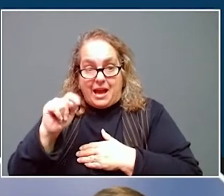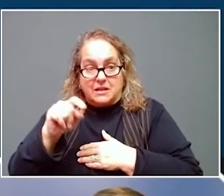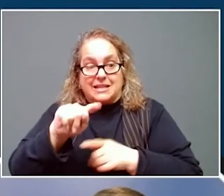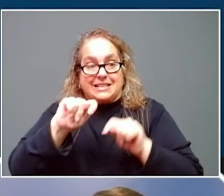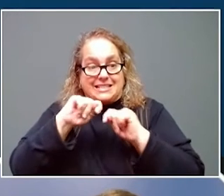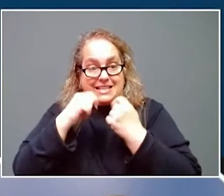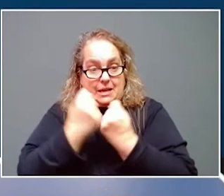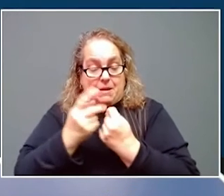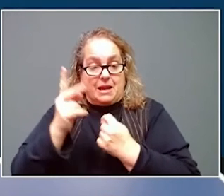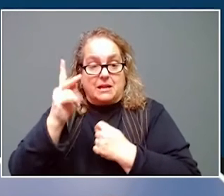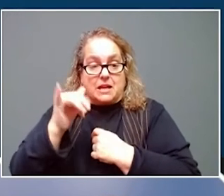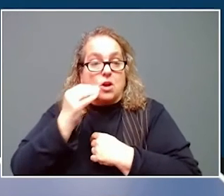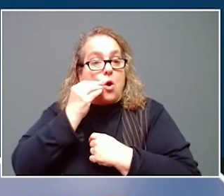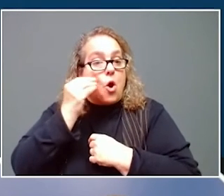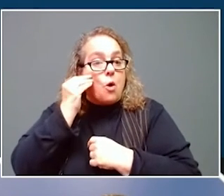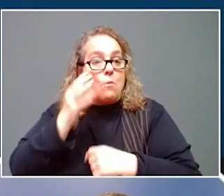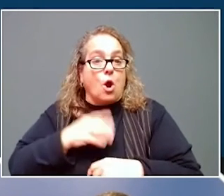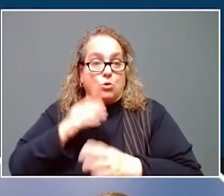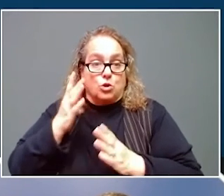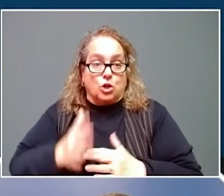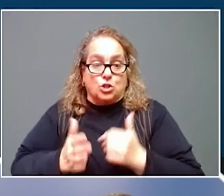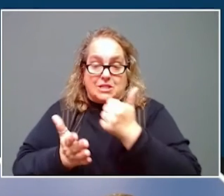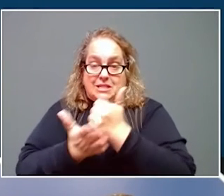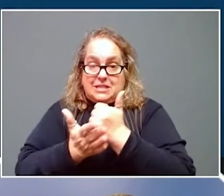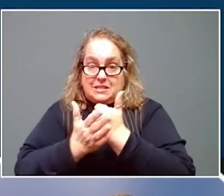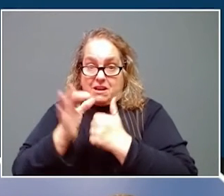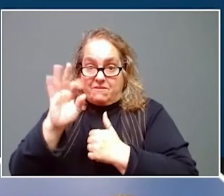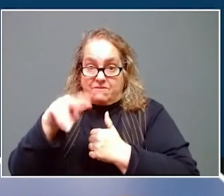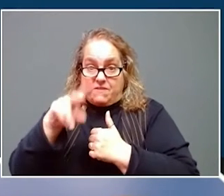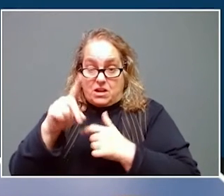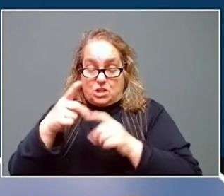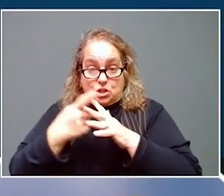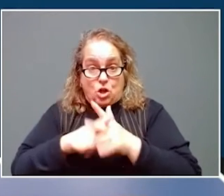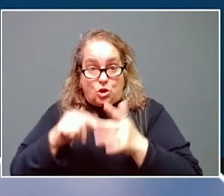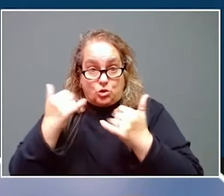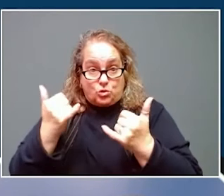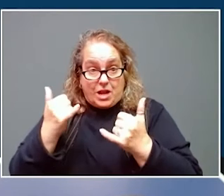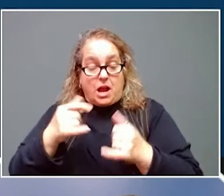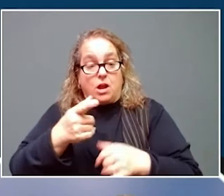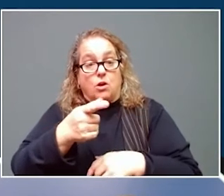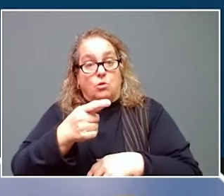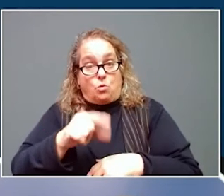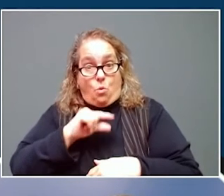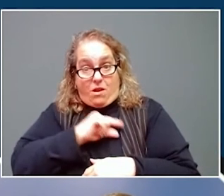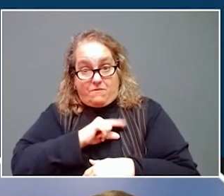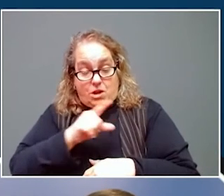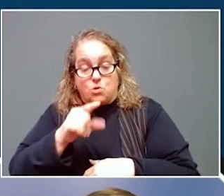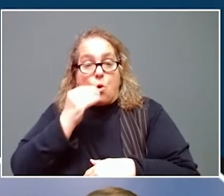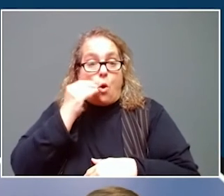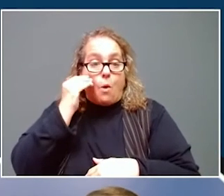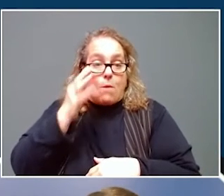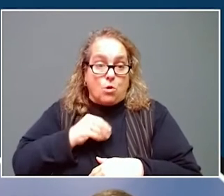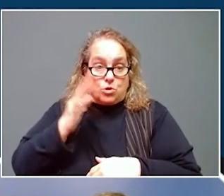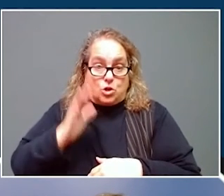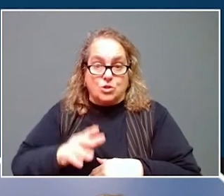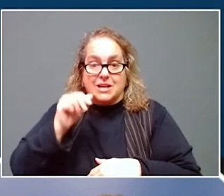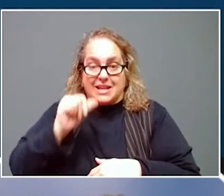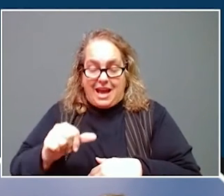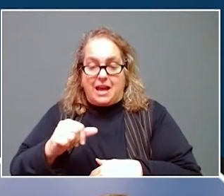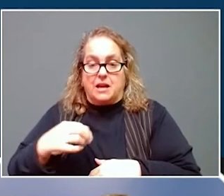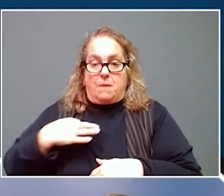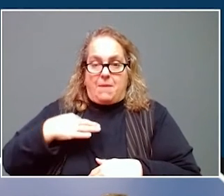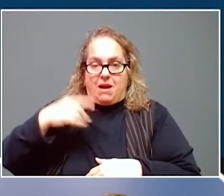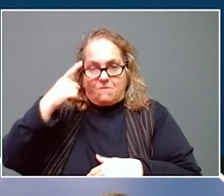Assistance Fund will provide homeowners with up to $35,000 to pay off backhouse payments, property taxes, insurance, or